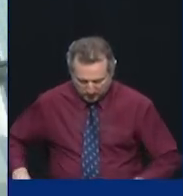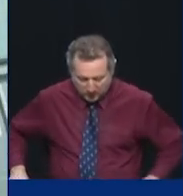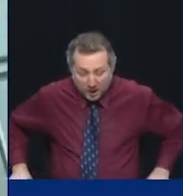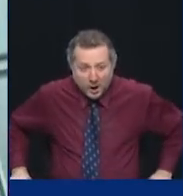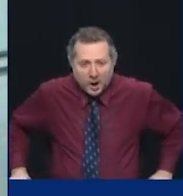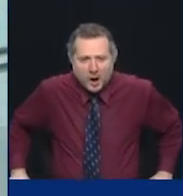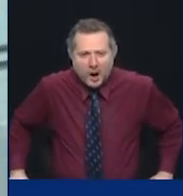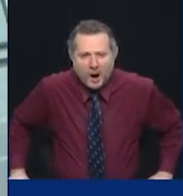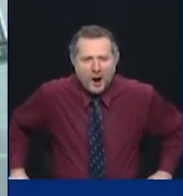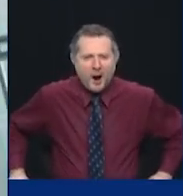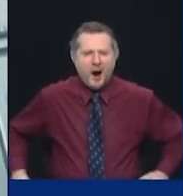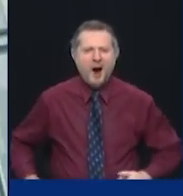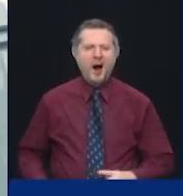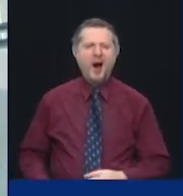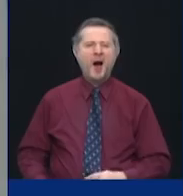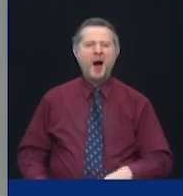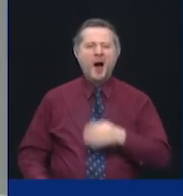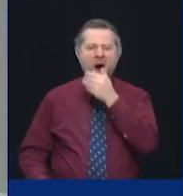It is season, of my life. Yeah,